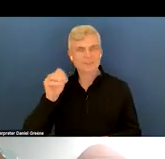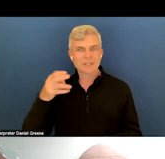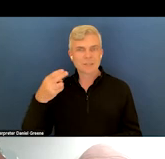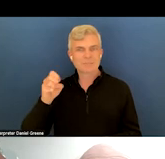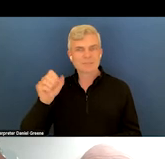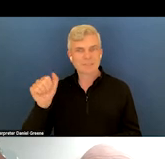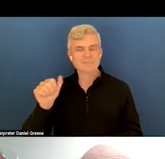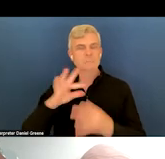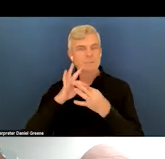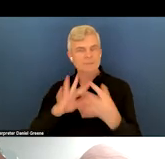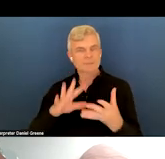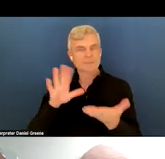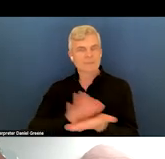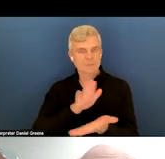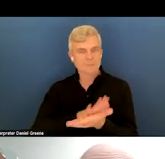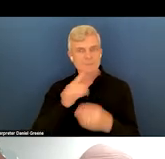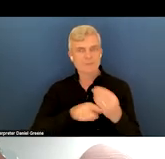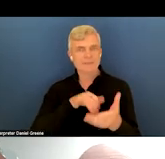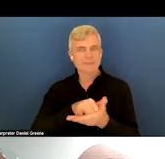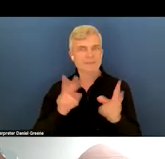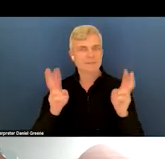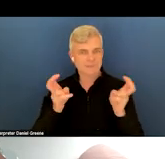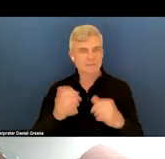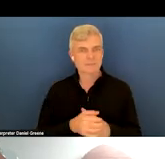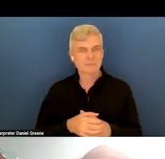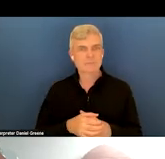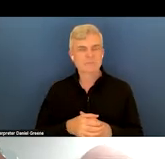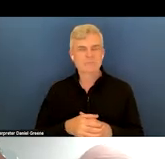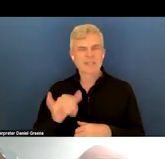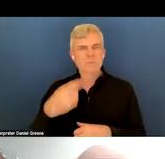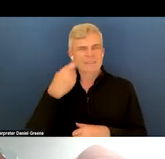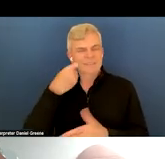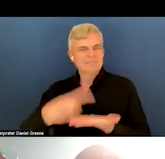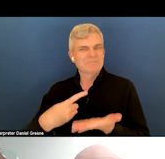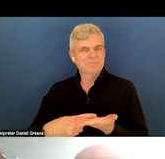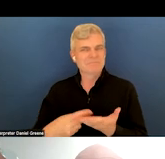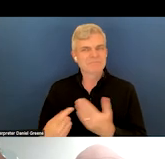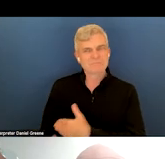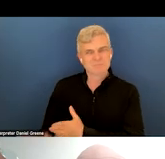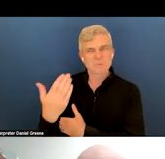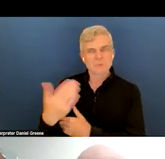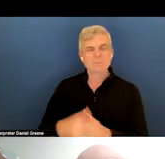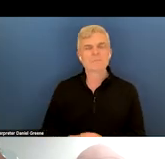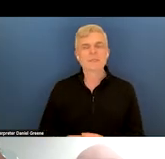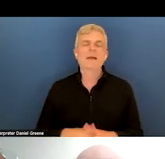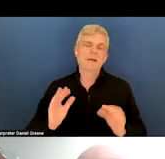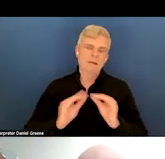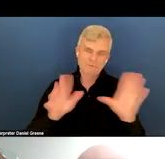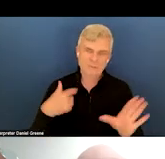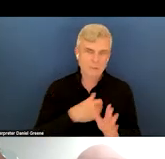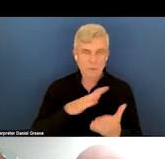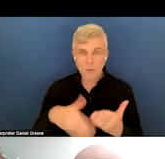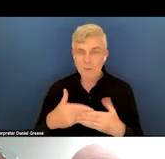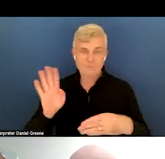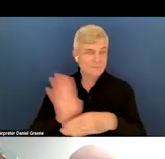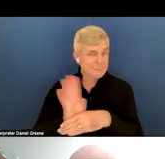on that topic, which was highlighted earlier this morning. Obviously, we're all very busy getting closer and